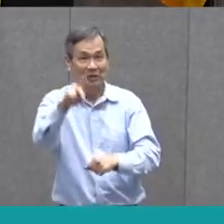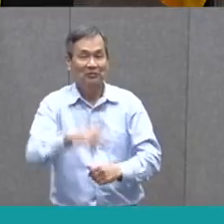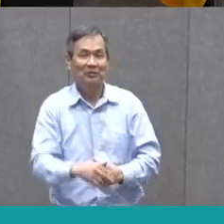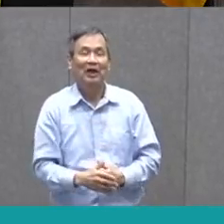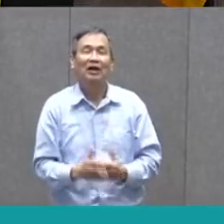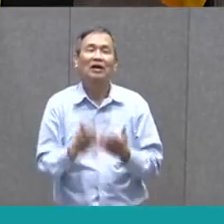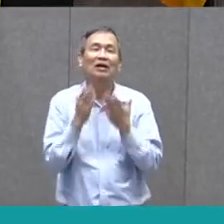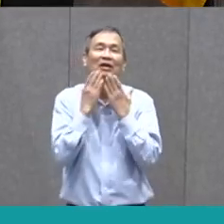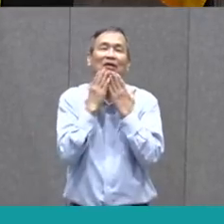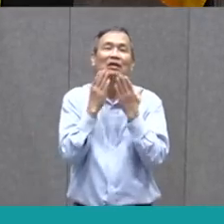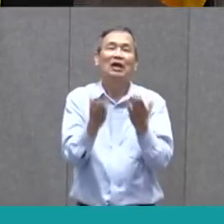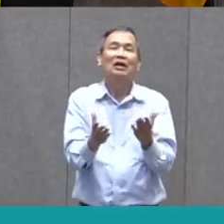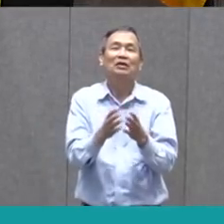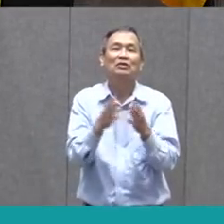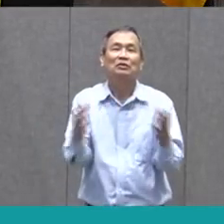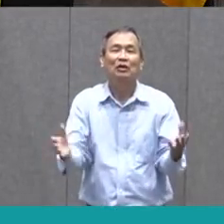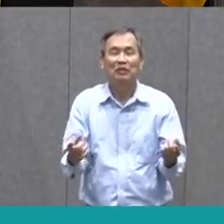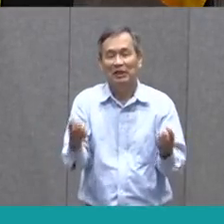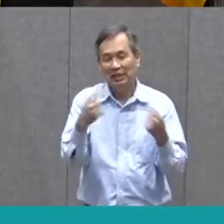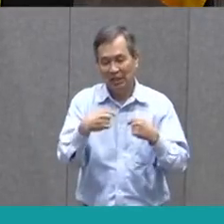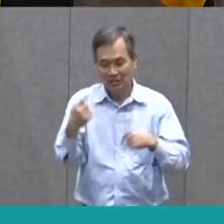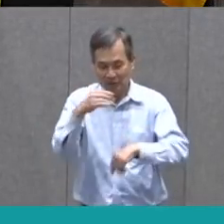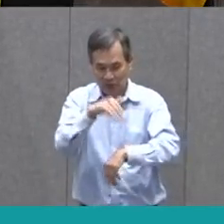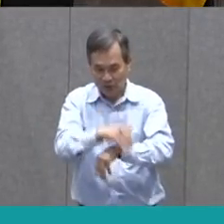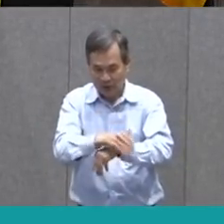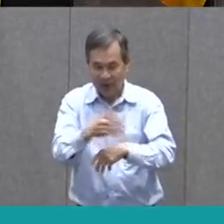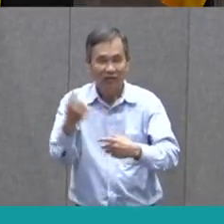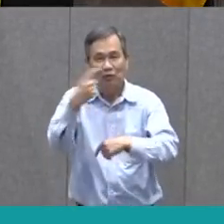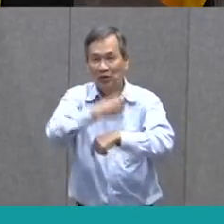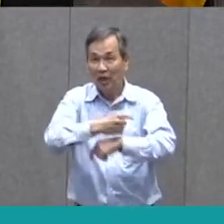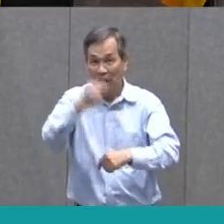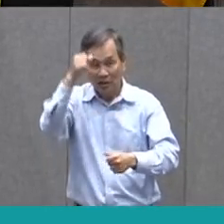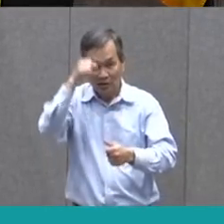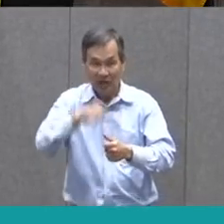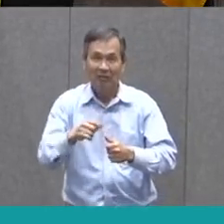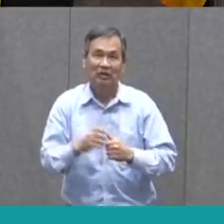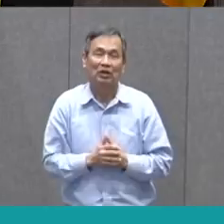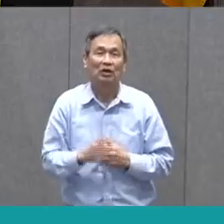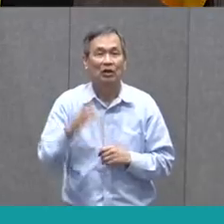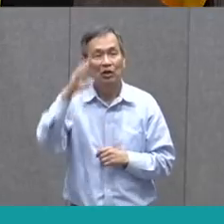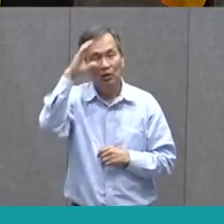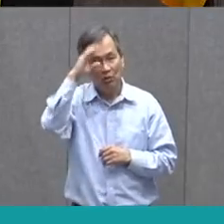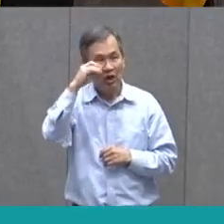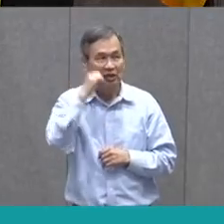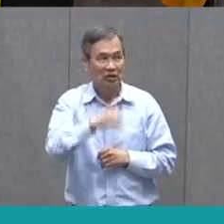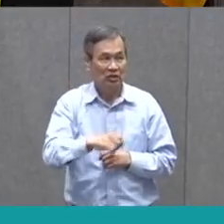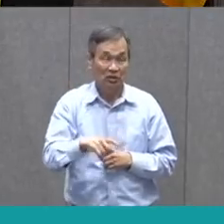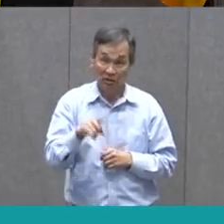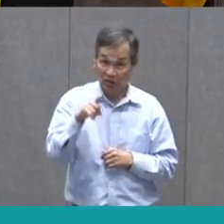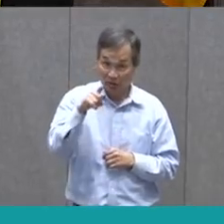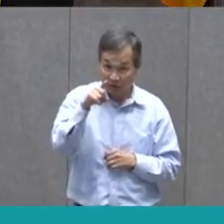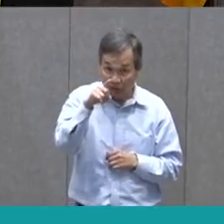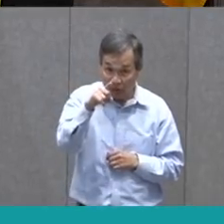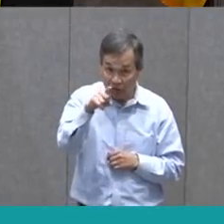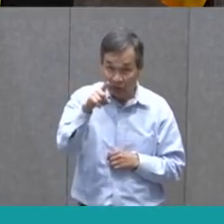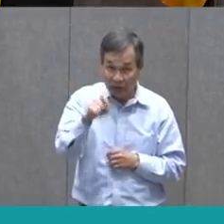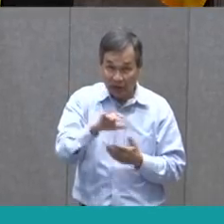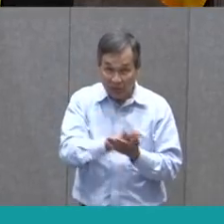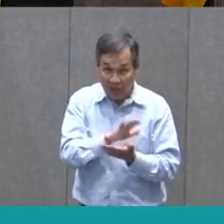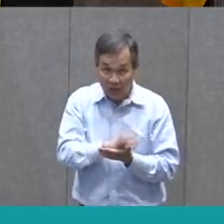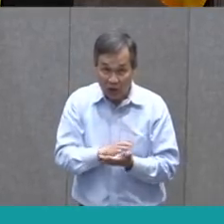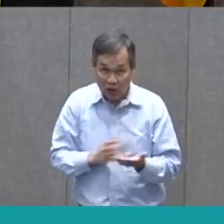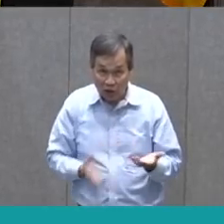Thank you so much for being here with us today. Remember, boys and girls, if you are needing some paper